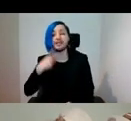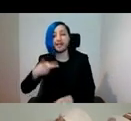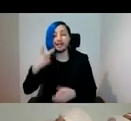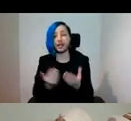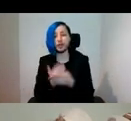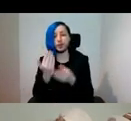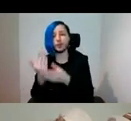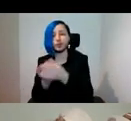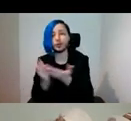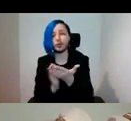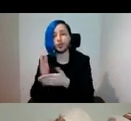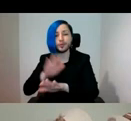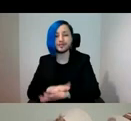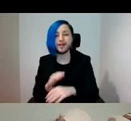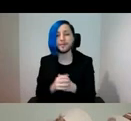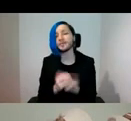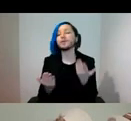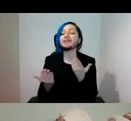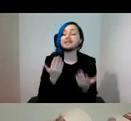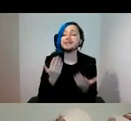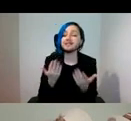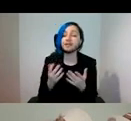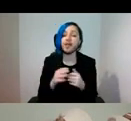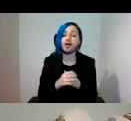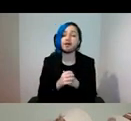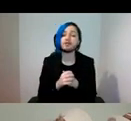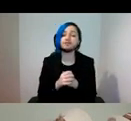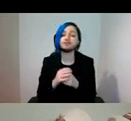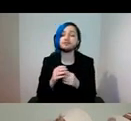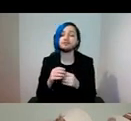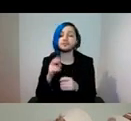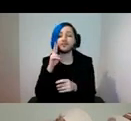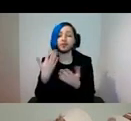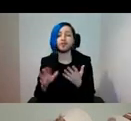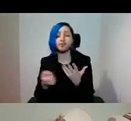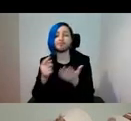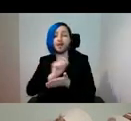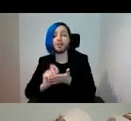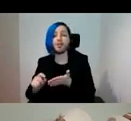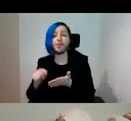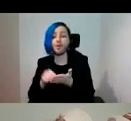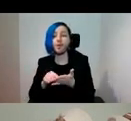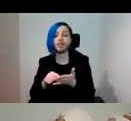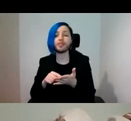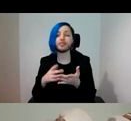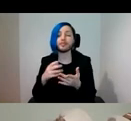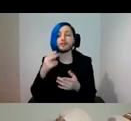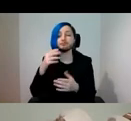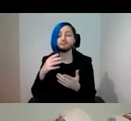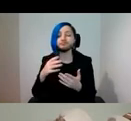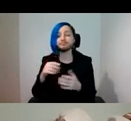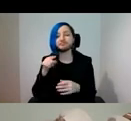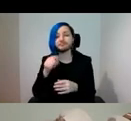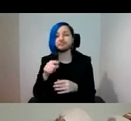suggested by Caitlin De Silva when mentioning post-preservation and adaptive release. Adaptive release is